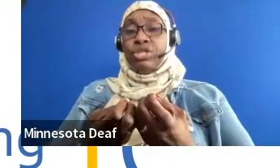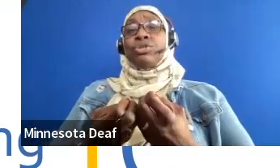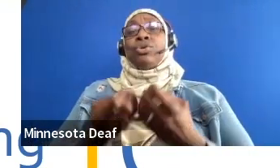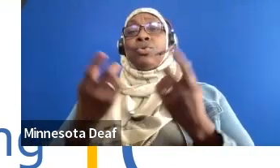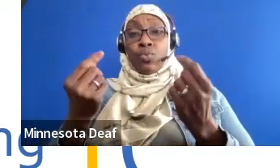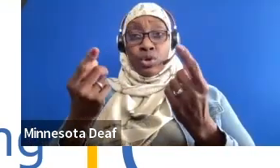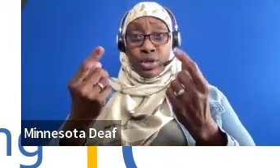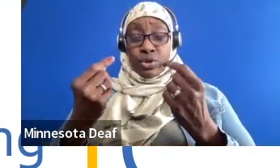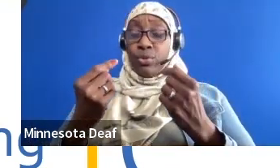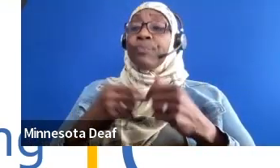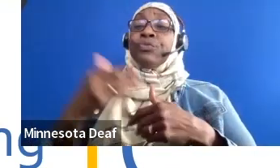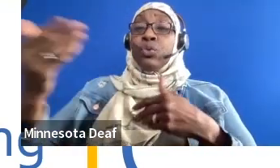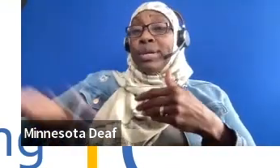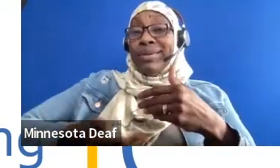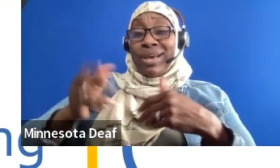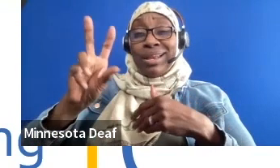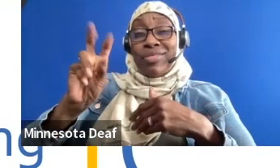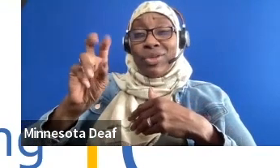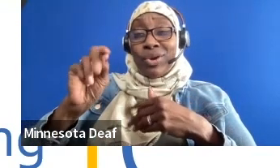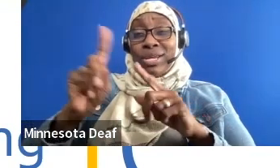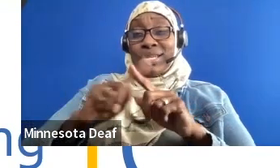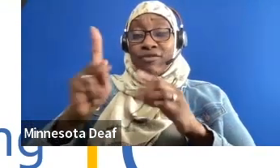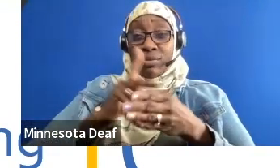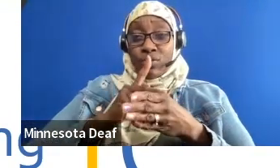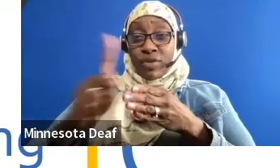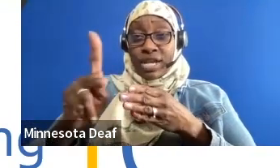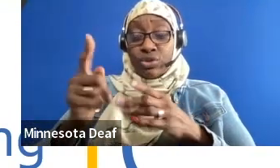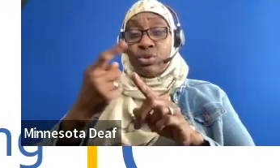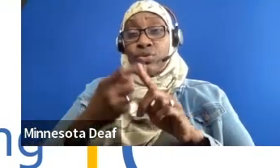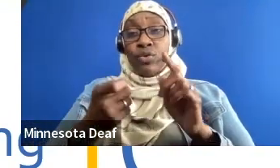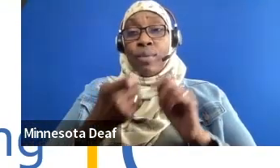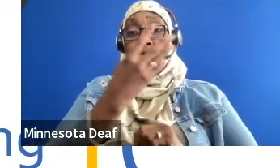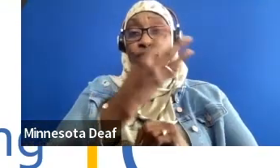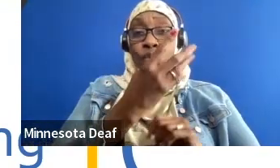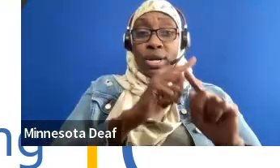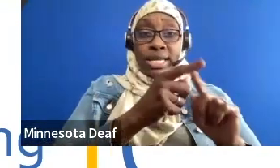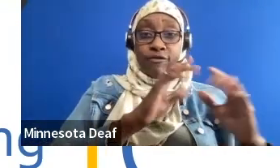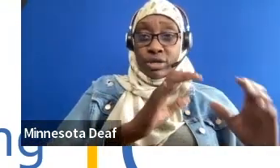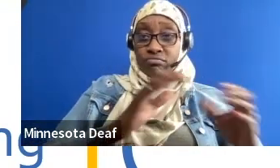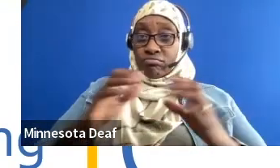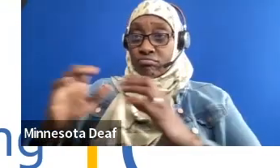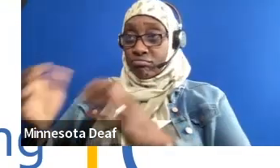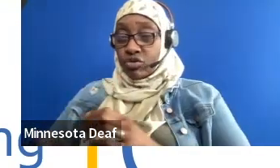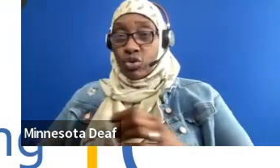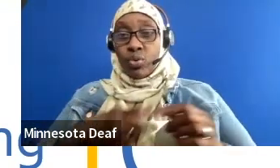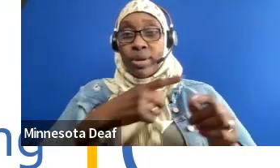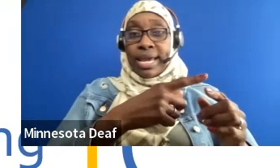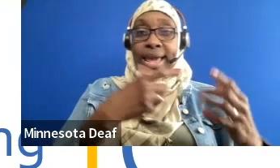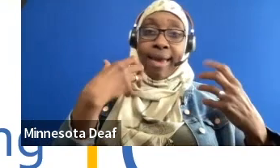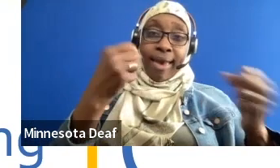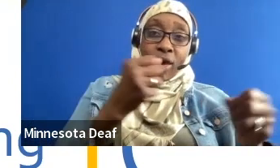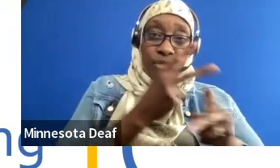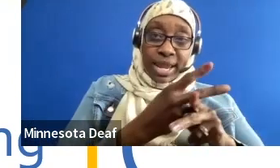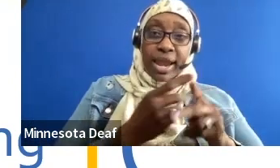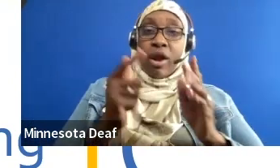four different industries, right? I think we had healthcare, we had law and social work, we had tech,